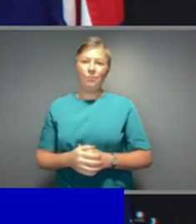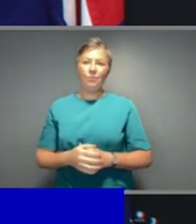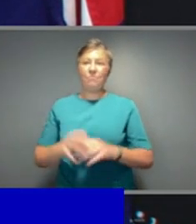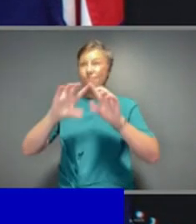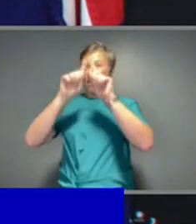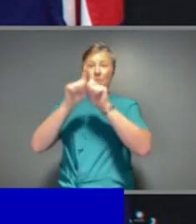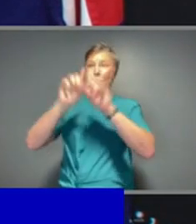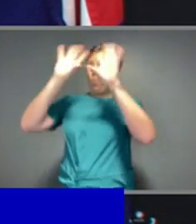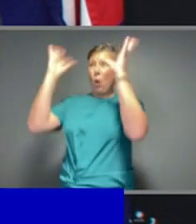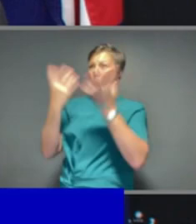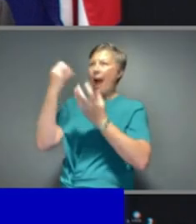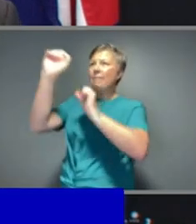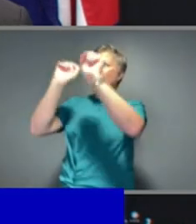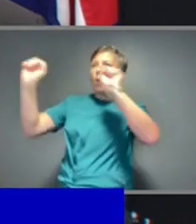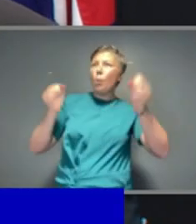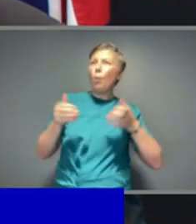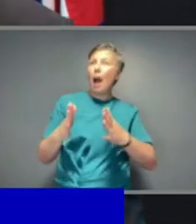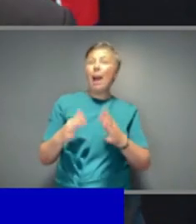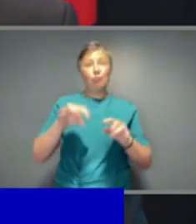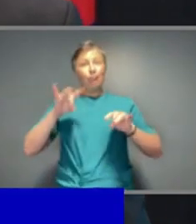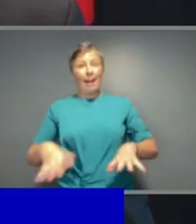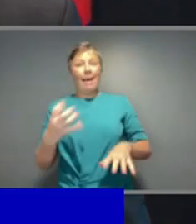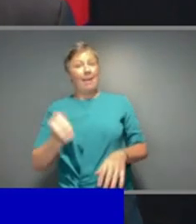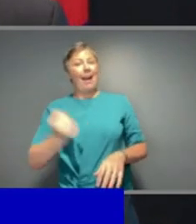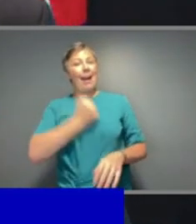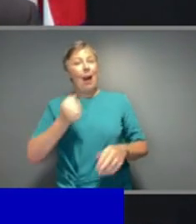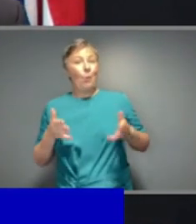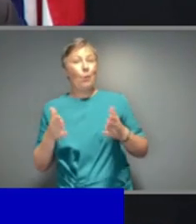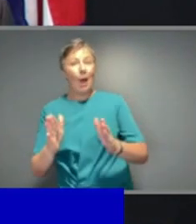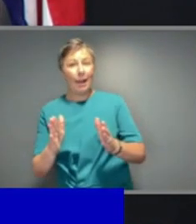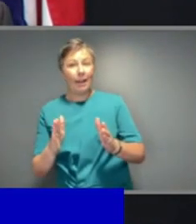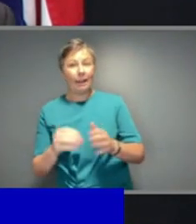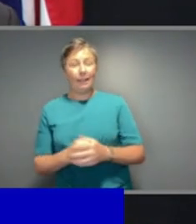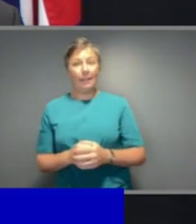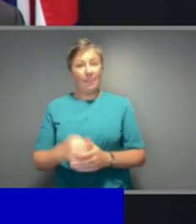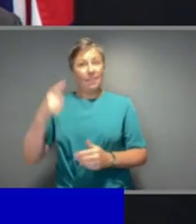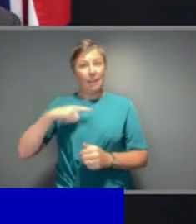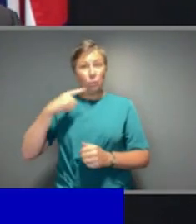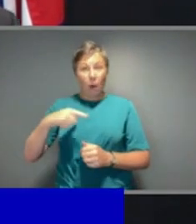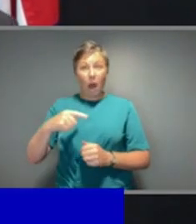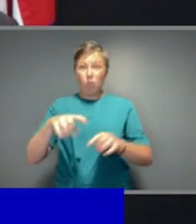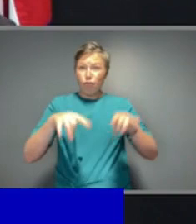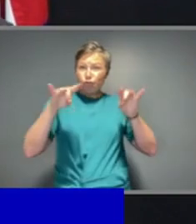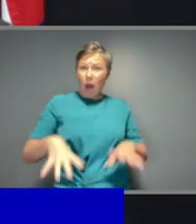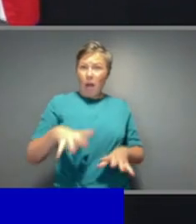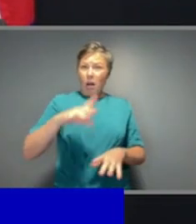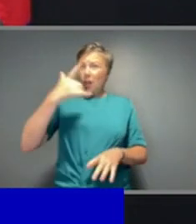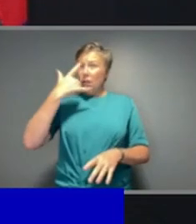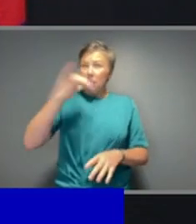An Australian way, with Australian results that are different to almost every other country in the world, bar a few.